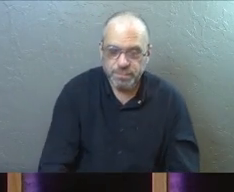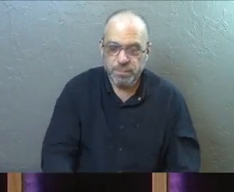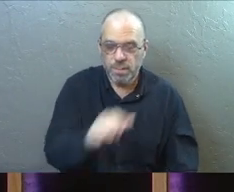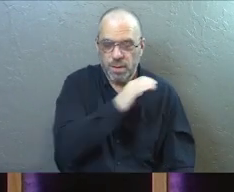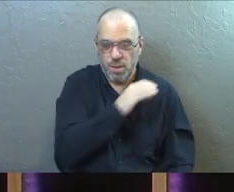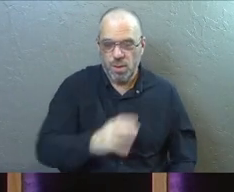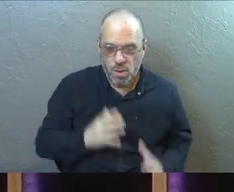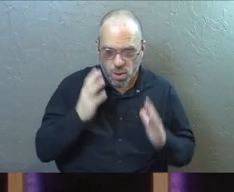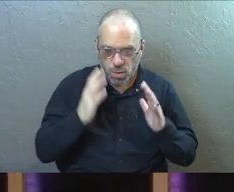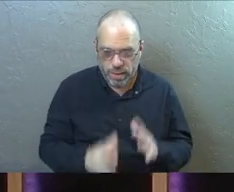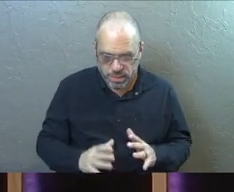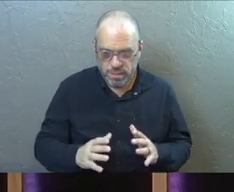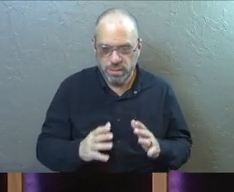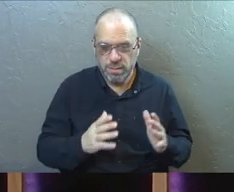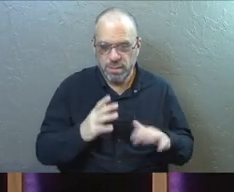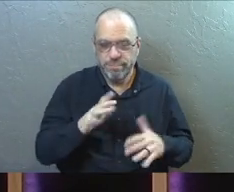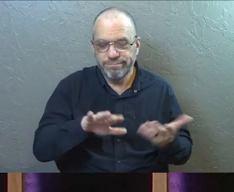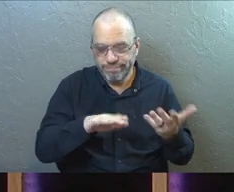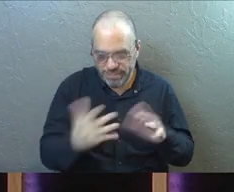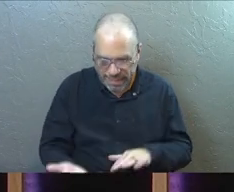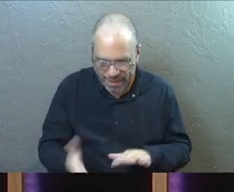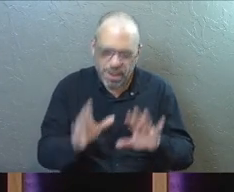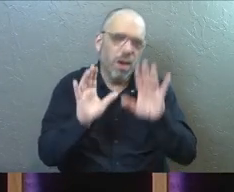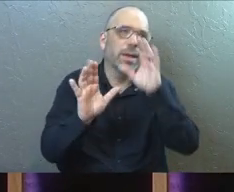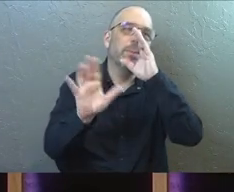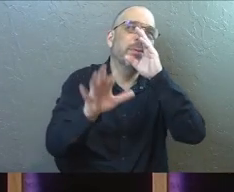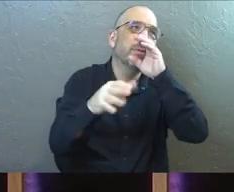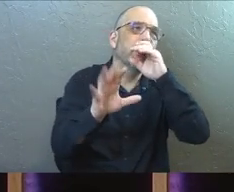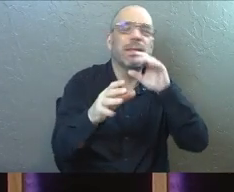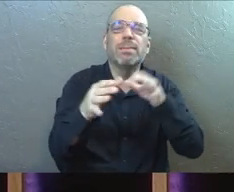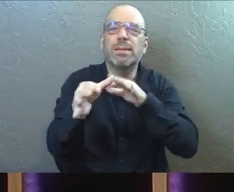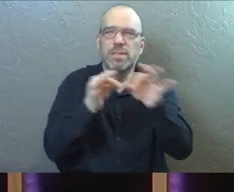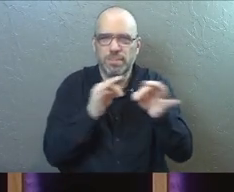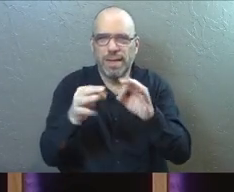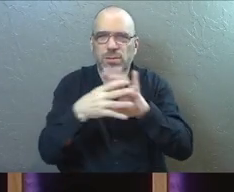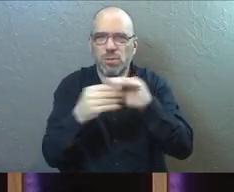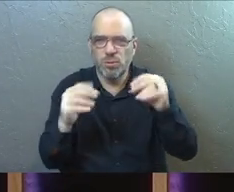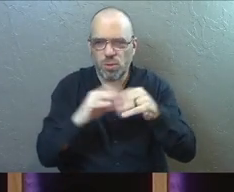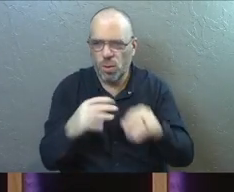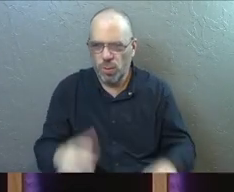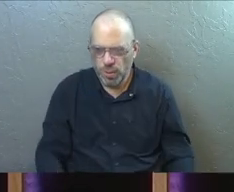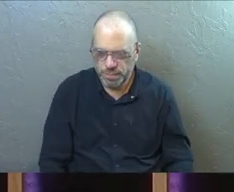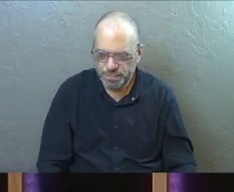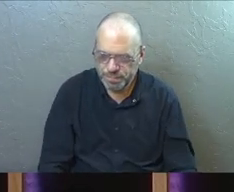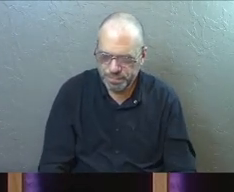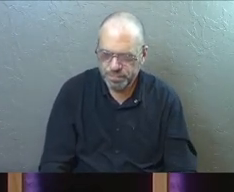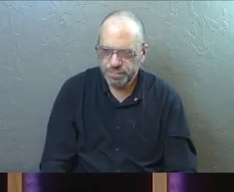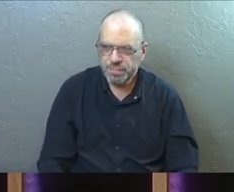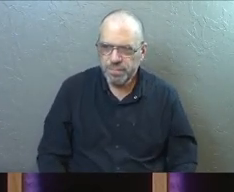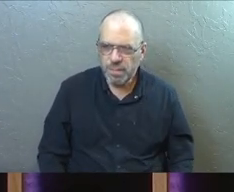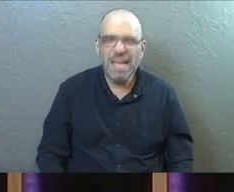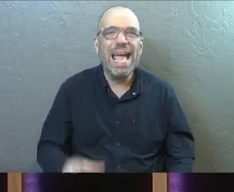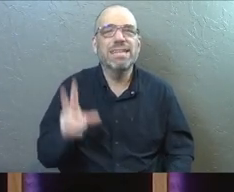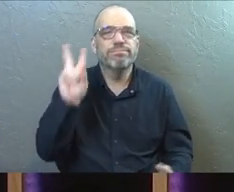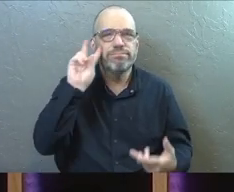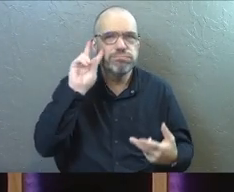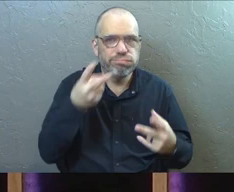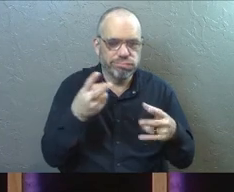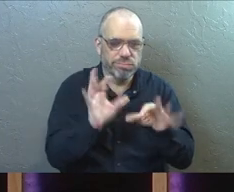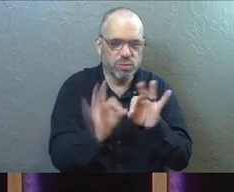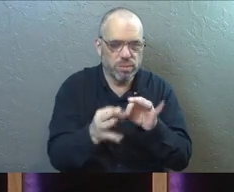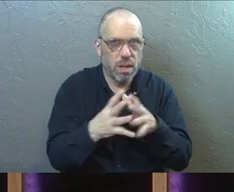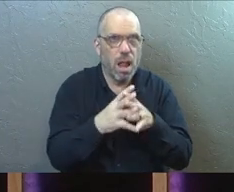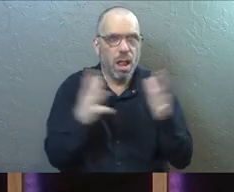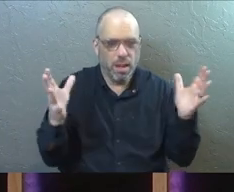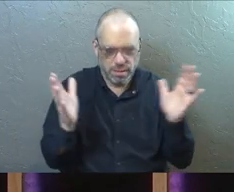Christians are sometimes taken home. Let me give you some context for this. This is because it's a massive passage. It's been misinterpreted a ton.